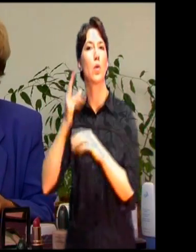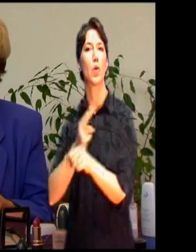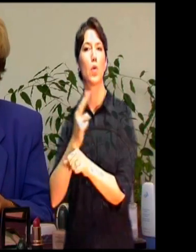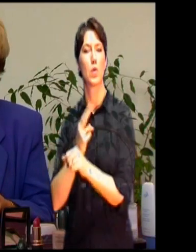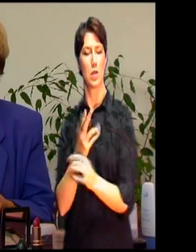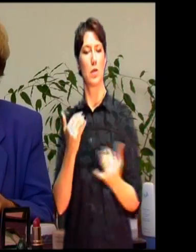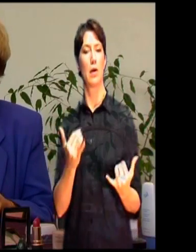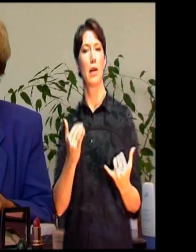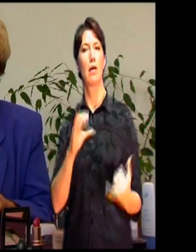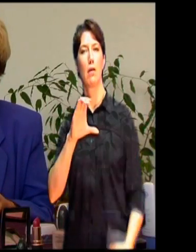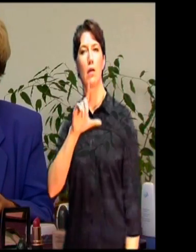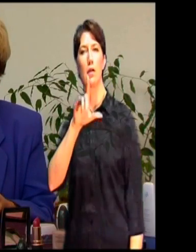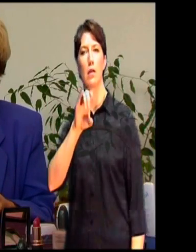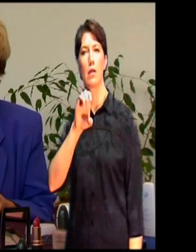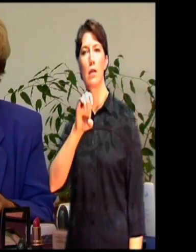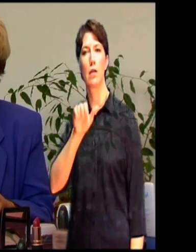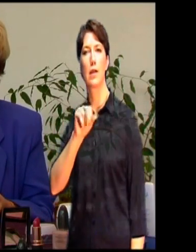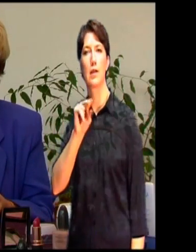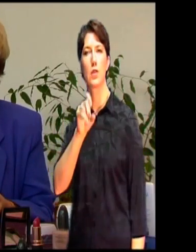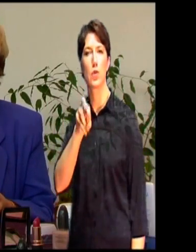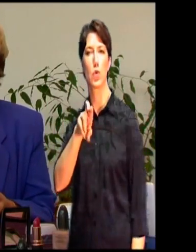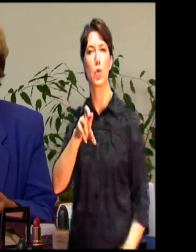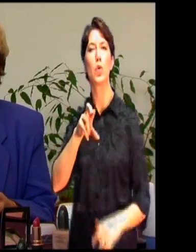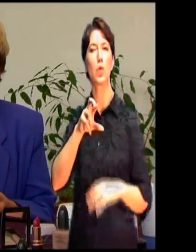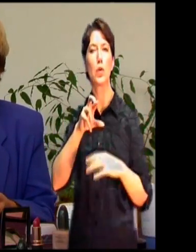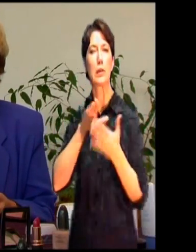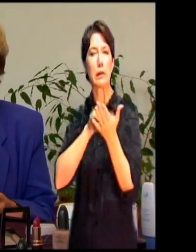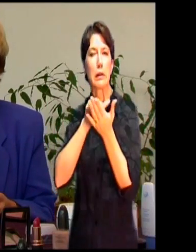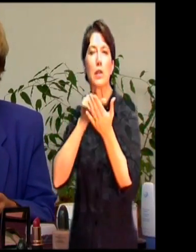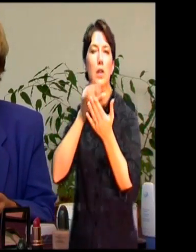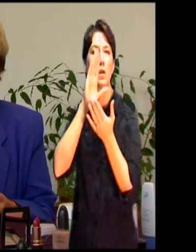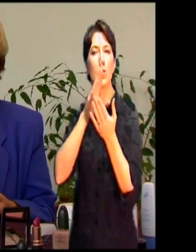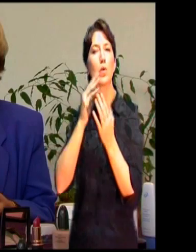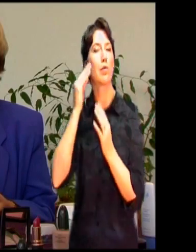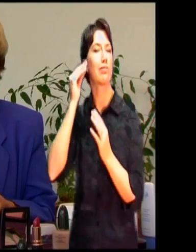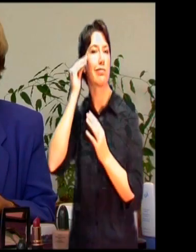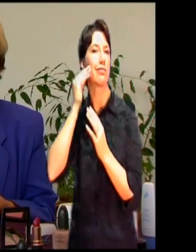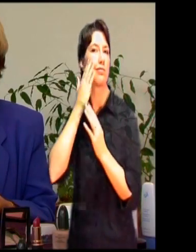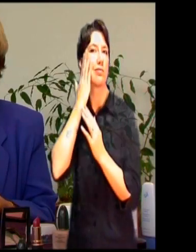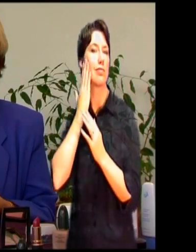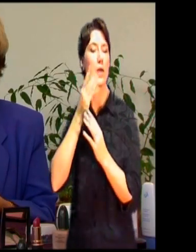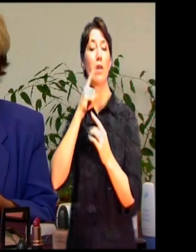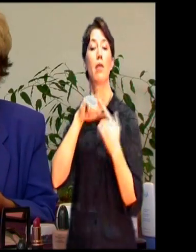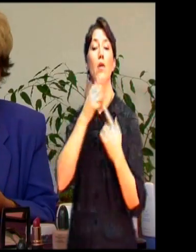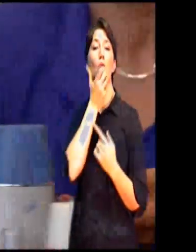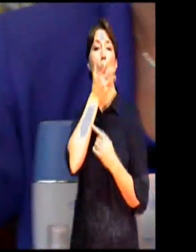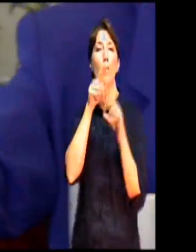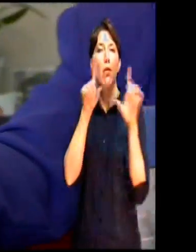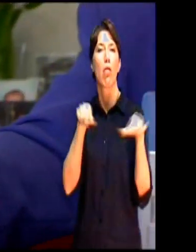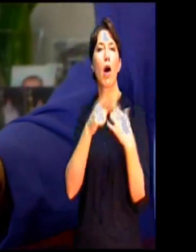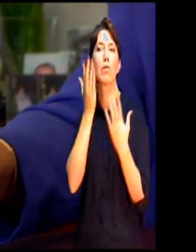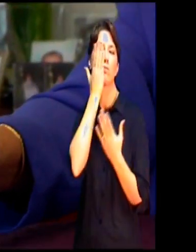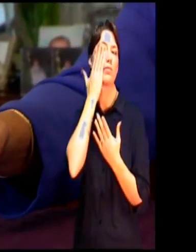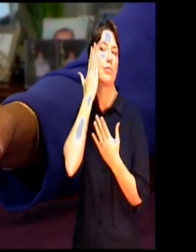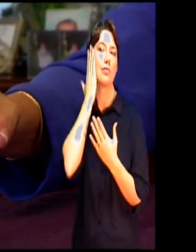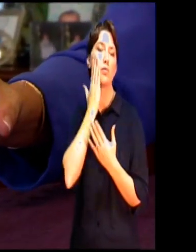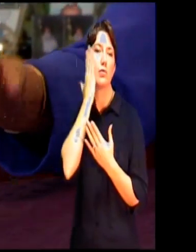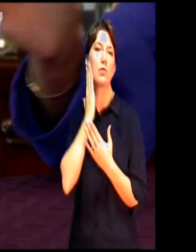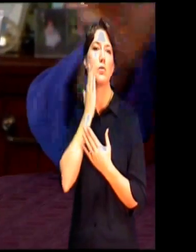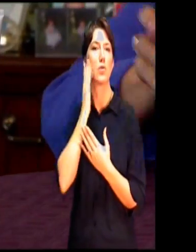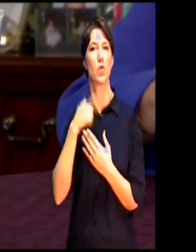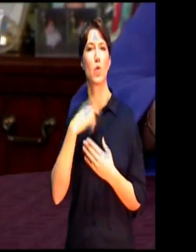very small amount on the right side of your face, smooth it in, and we'll be removing that with a warm cloth. Okay, so I'll pass that around.